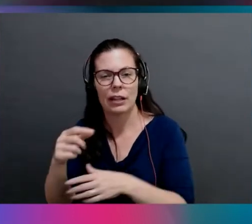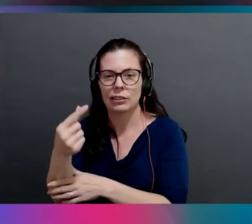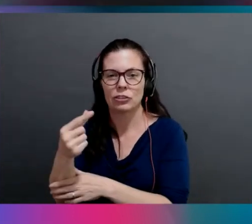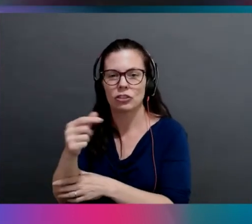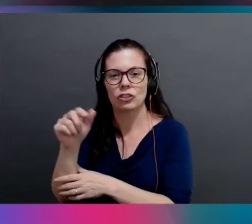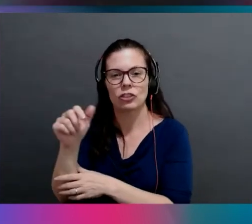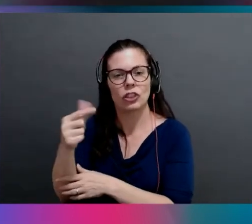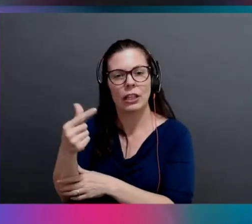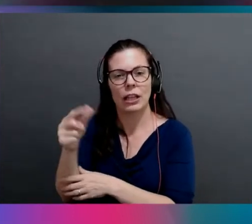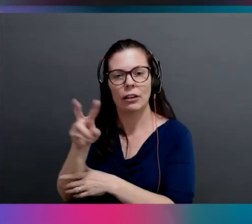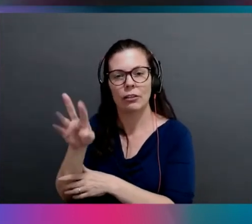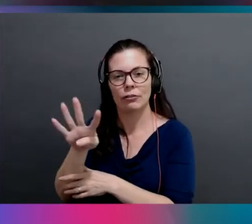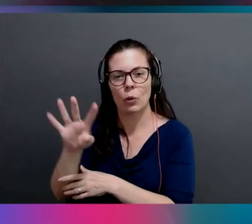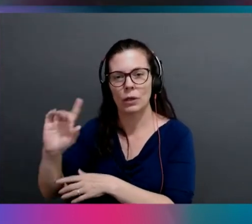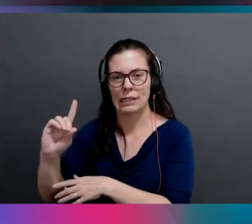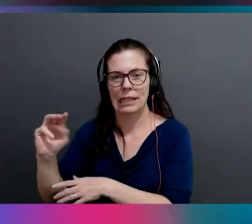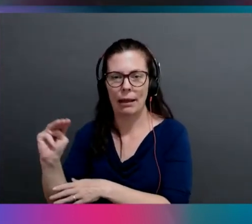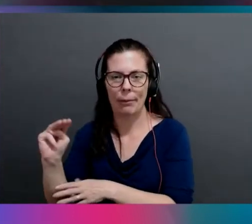I love it. Yeah. Great.